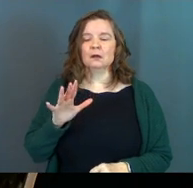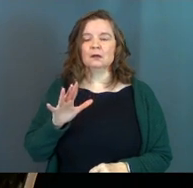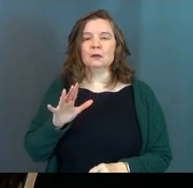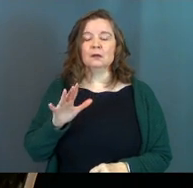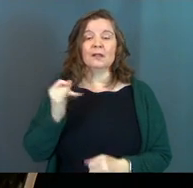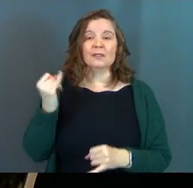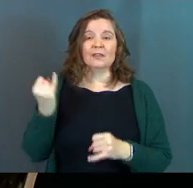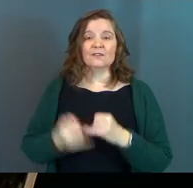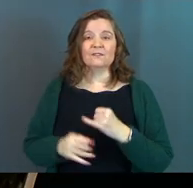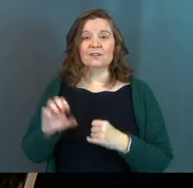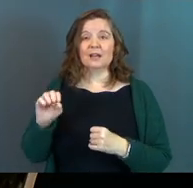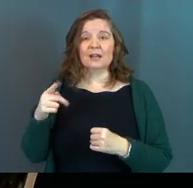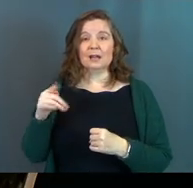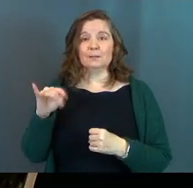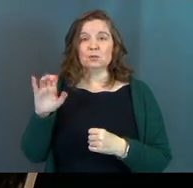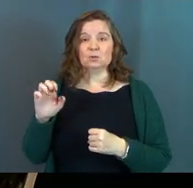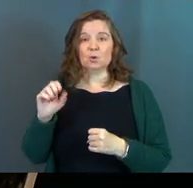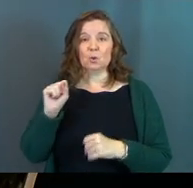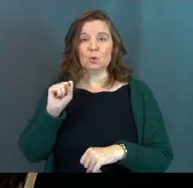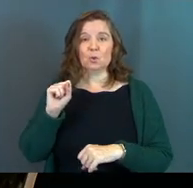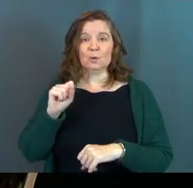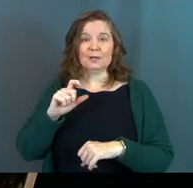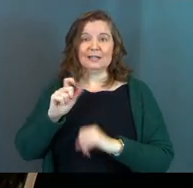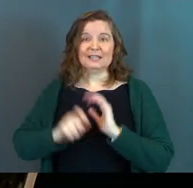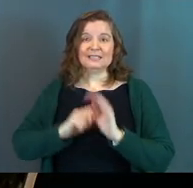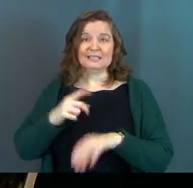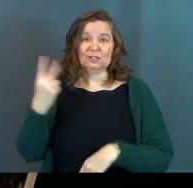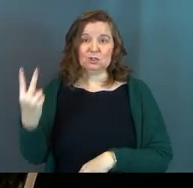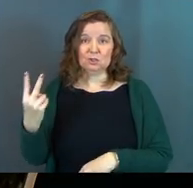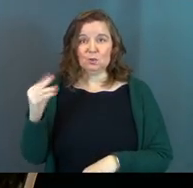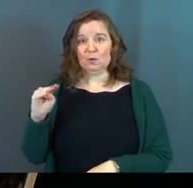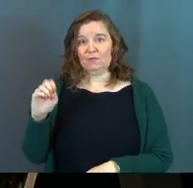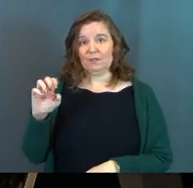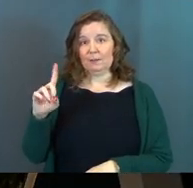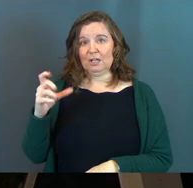the final episode of Season 2 of The Mandalorian came out.